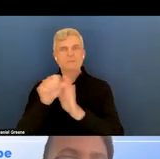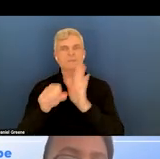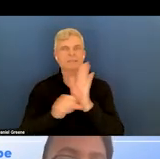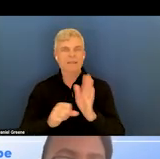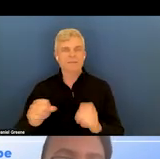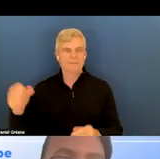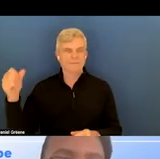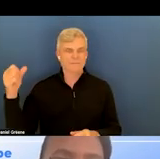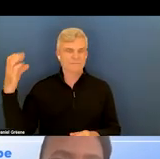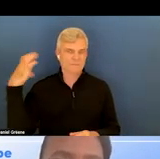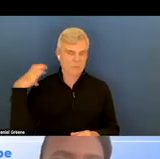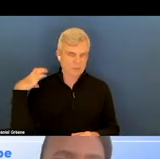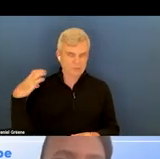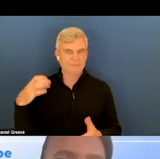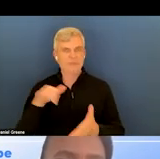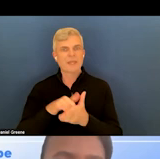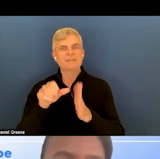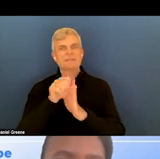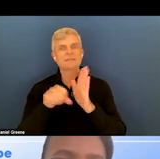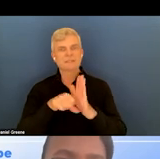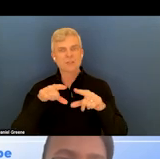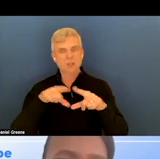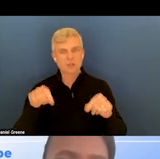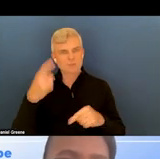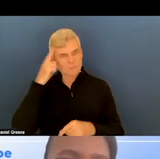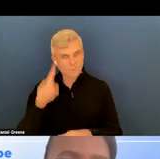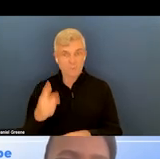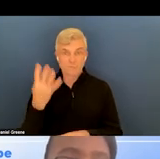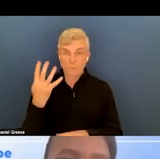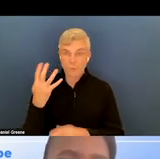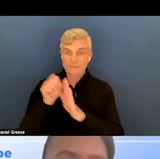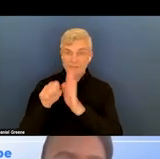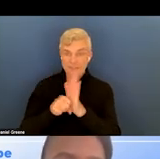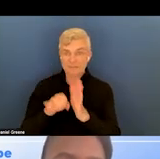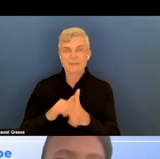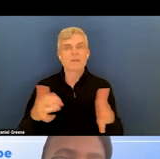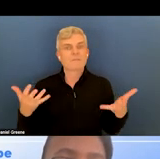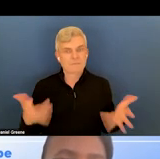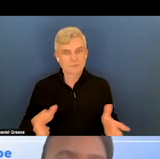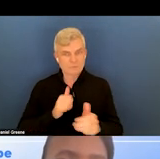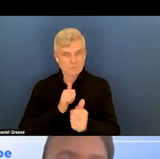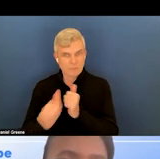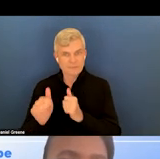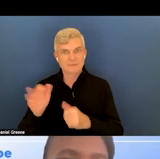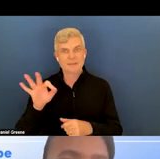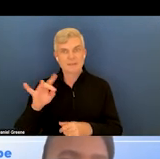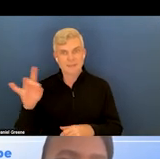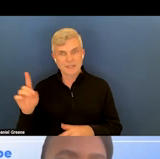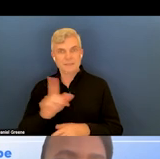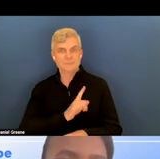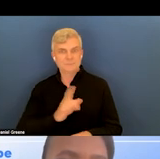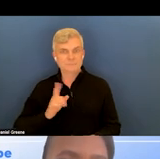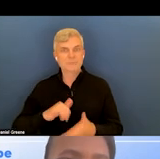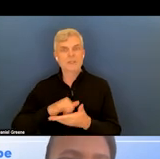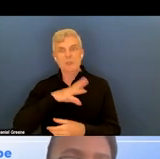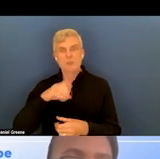These are state cards for the four states that have passed 988 legislation that includes a surcharge